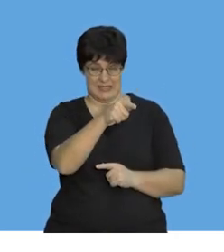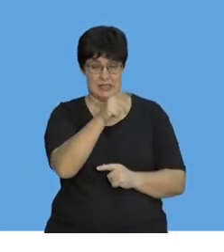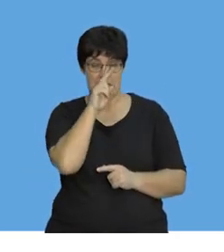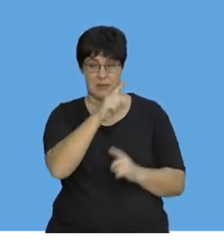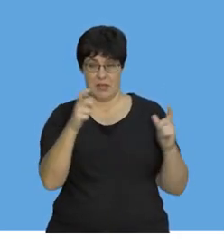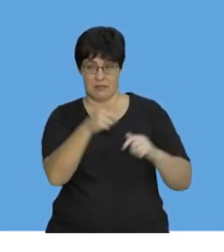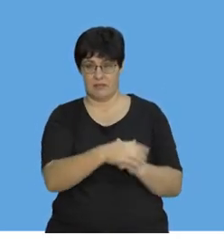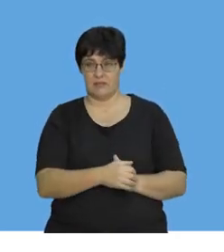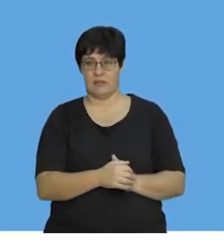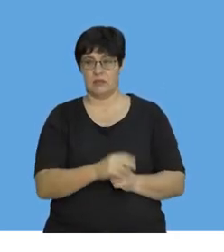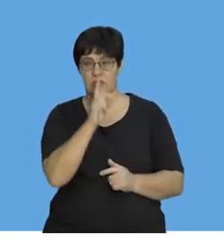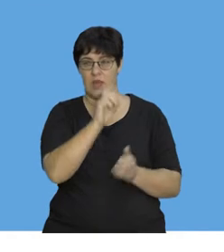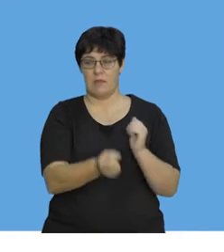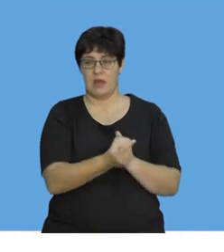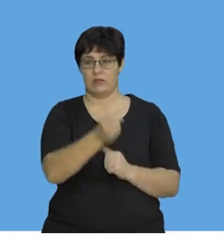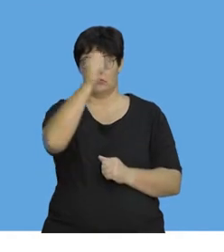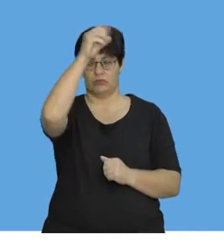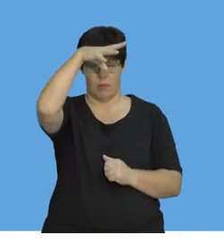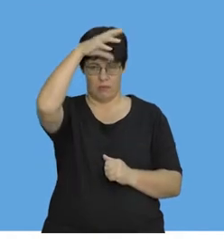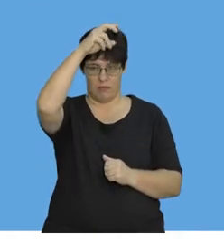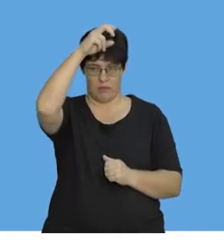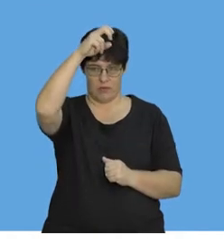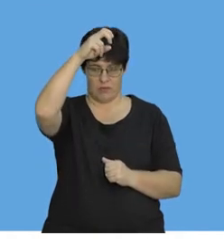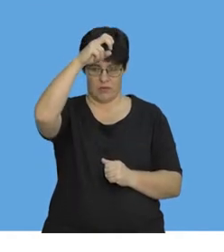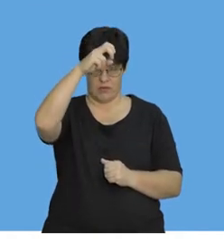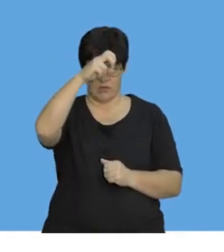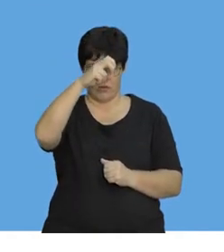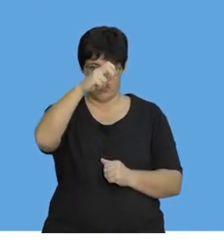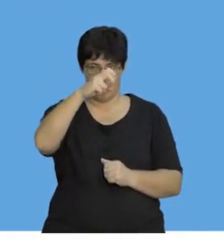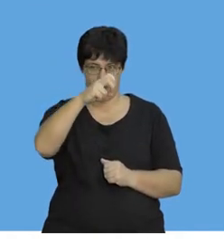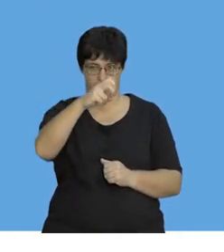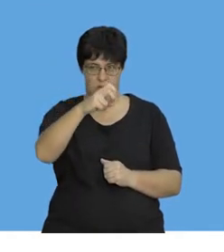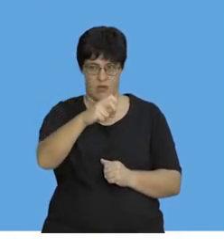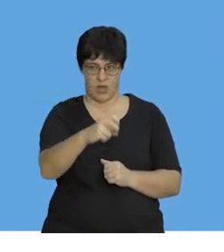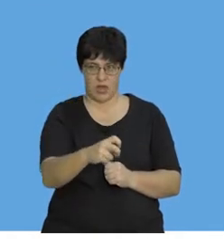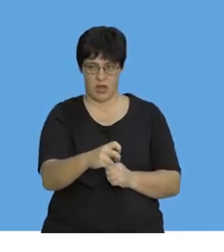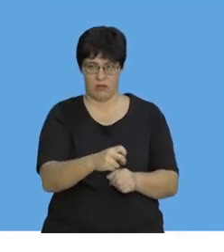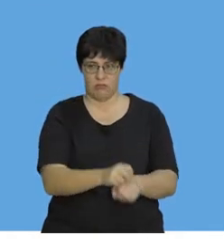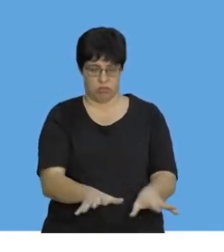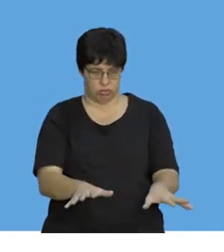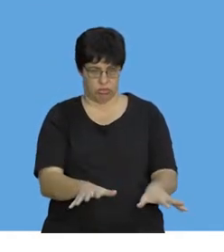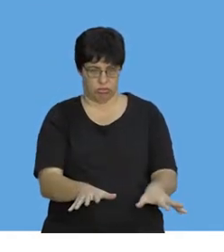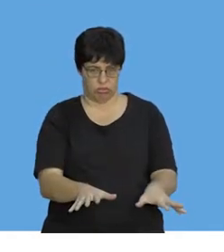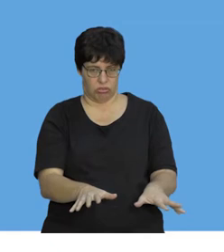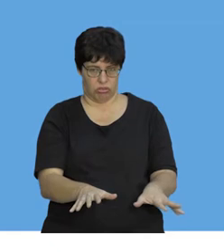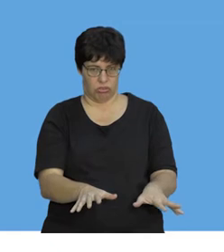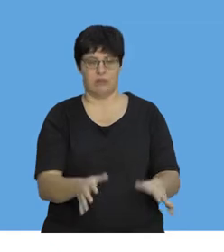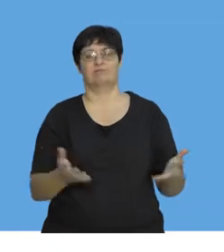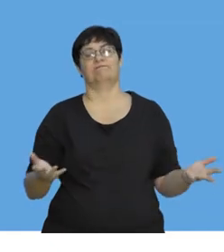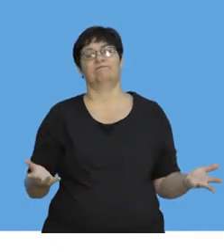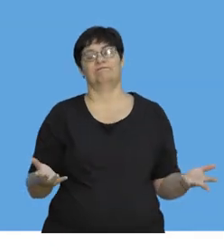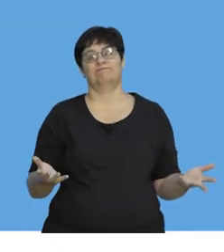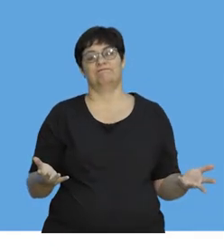watch what happens. We drop the egg. It's coming. There we go. There we go. And it's